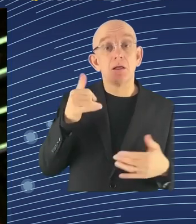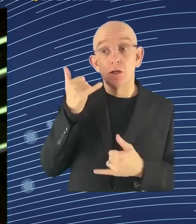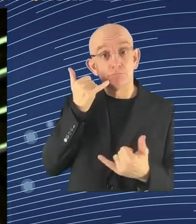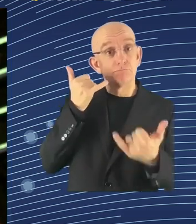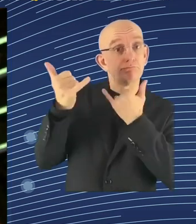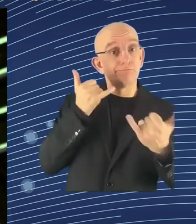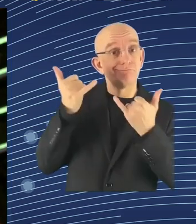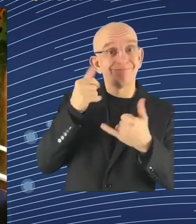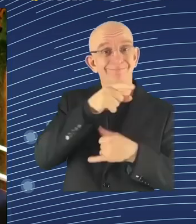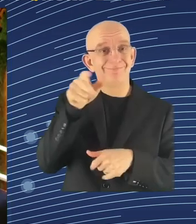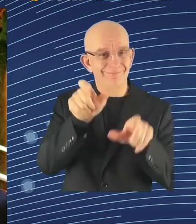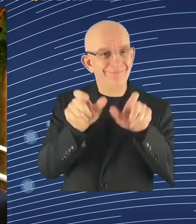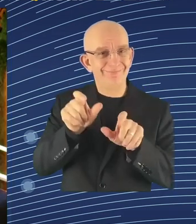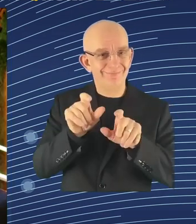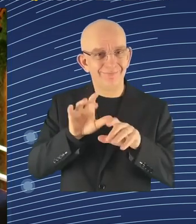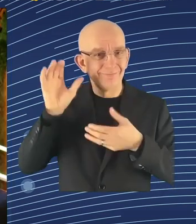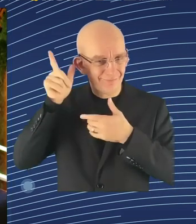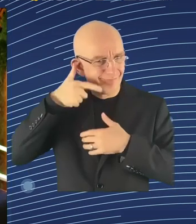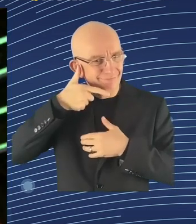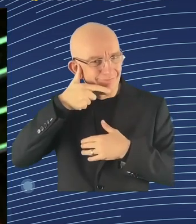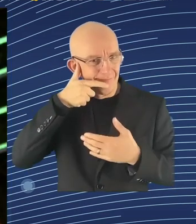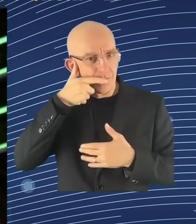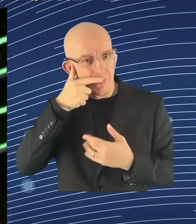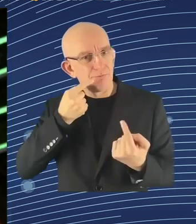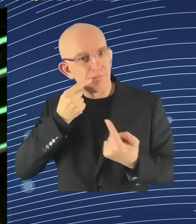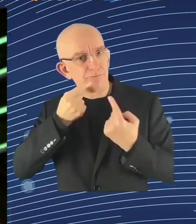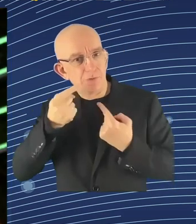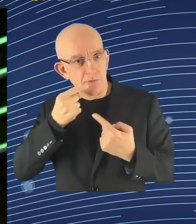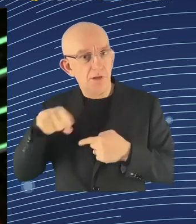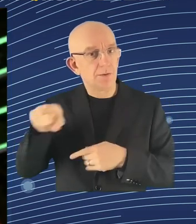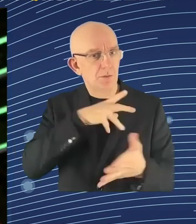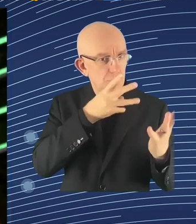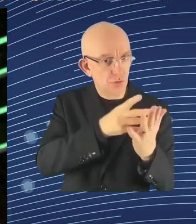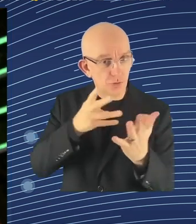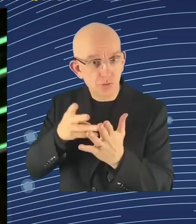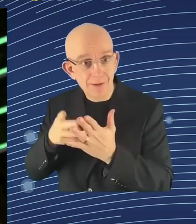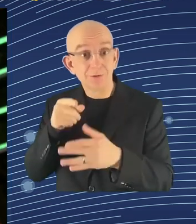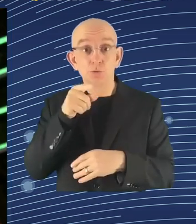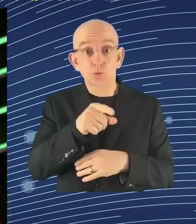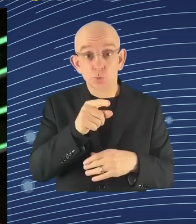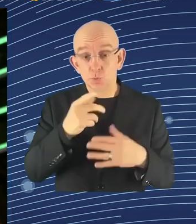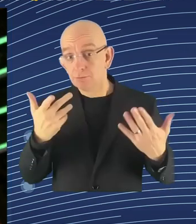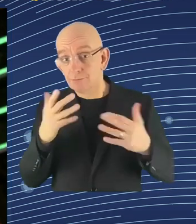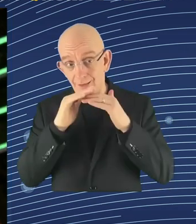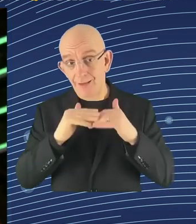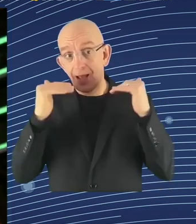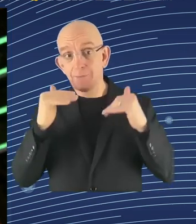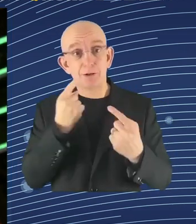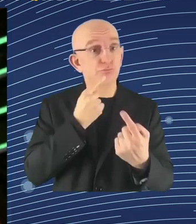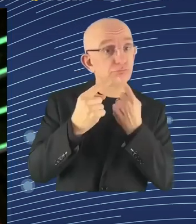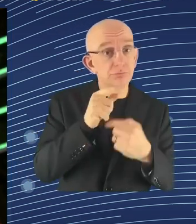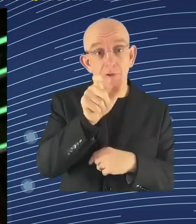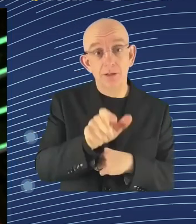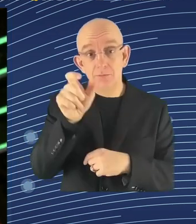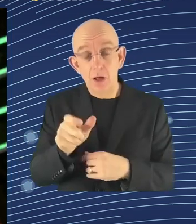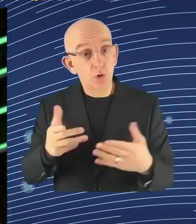workers... And this is artificial intelligence checking this. Yes. Yeah, yeah, It's like they're checking your emotion. It's not really something that's proven,